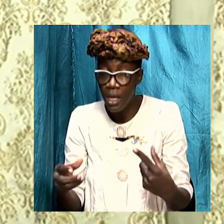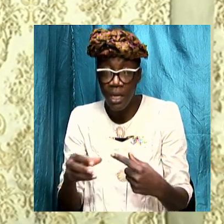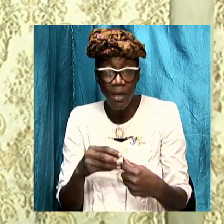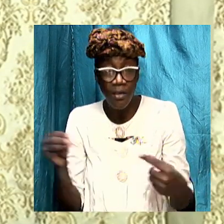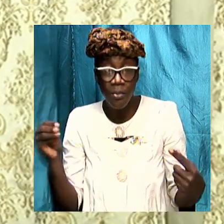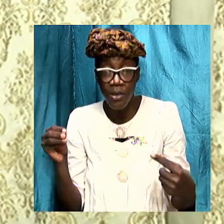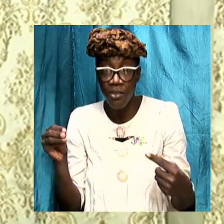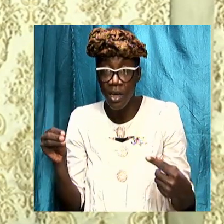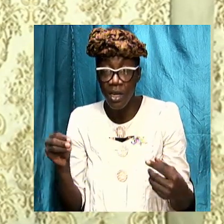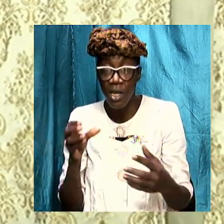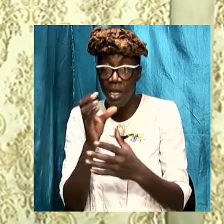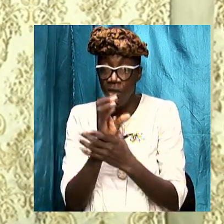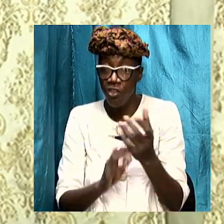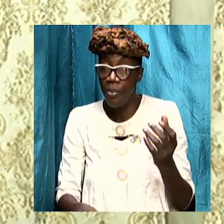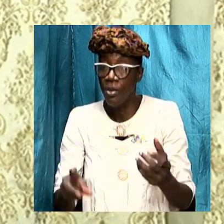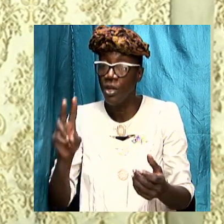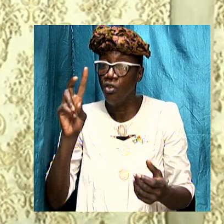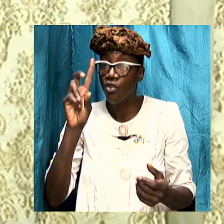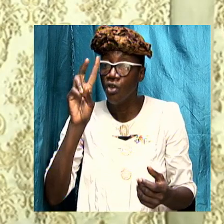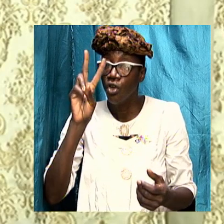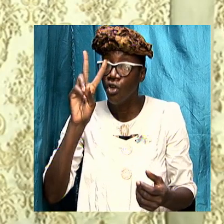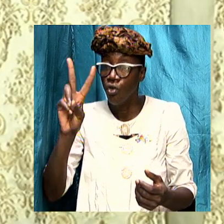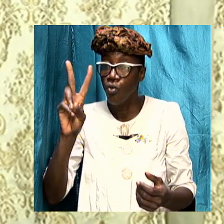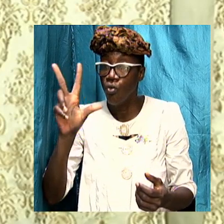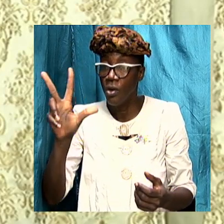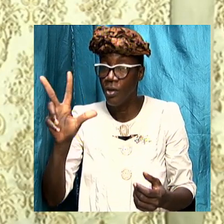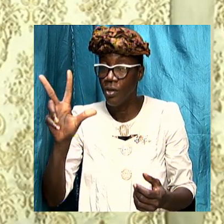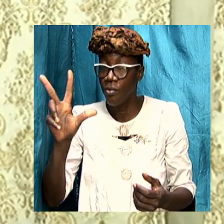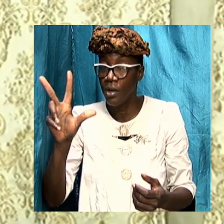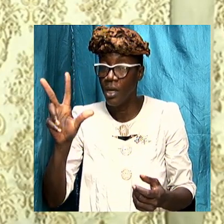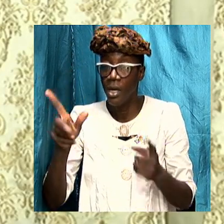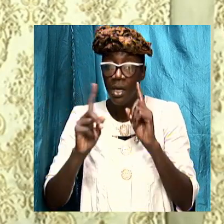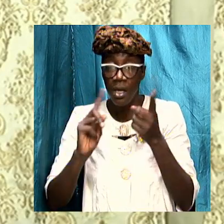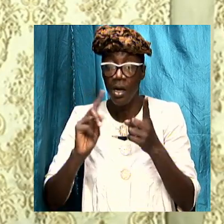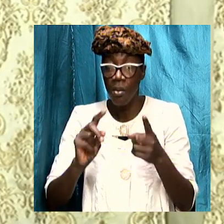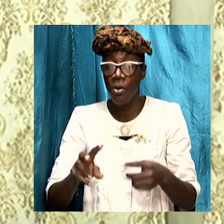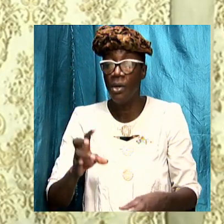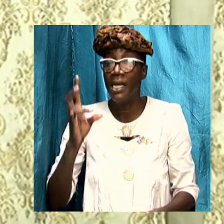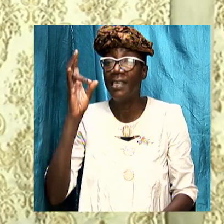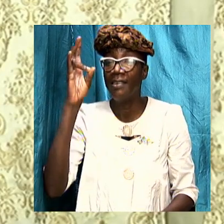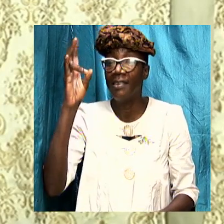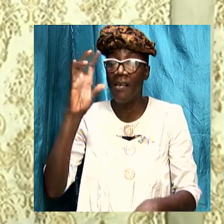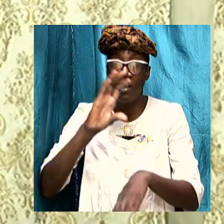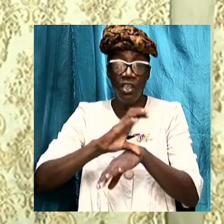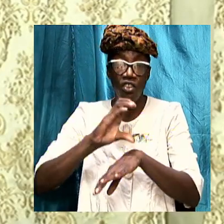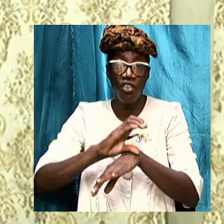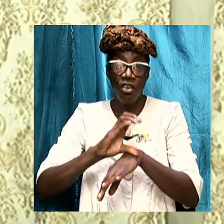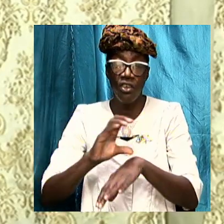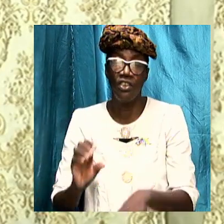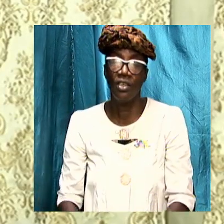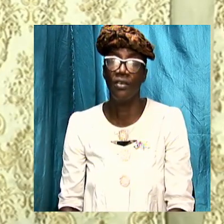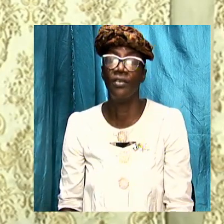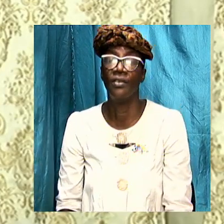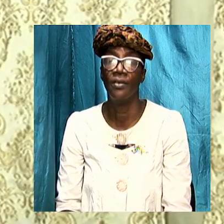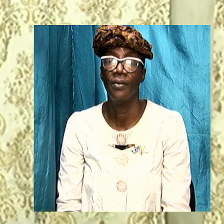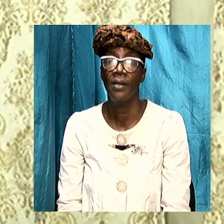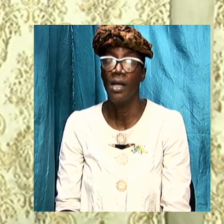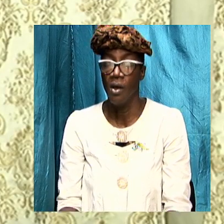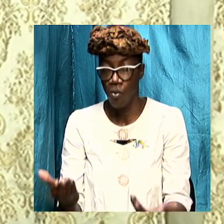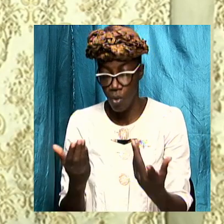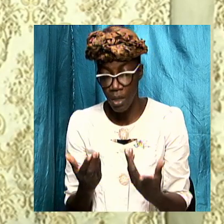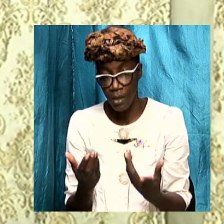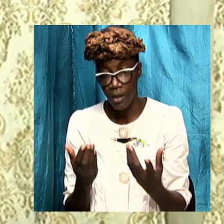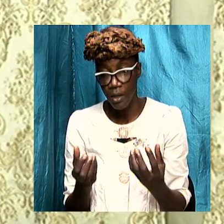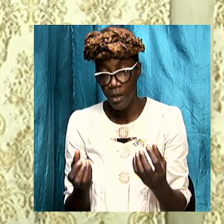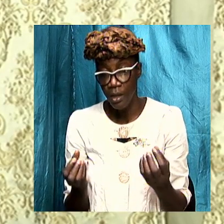to chapters 2 and 3 which deals with the seven churches and I want us to spend a little bit